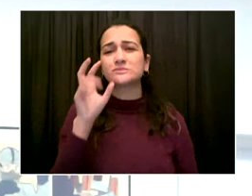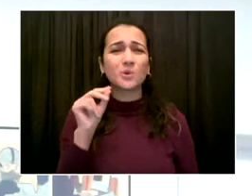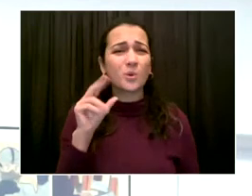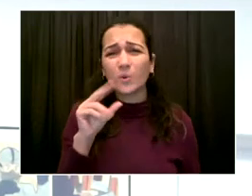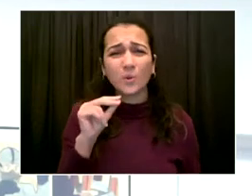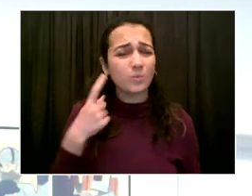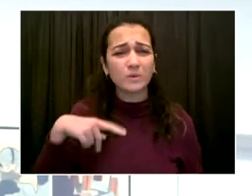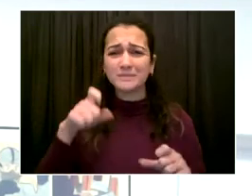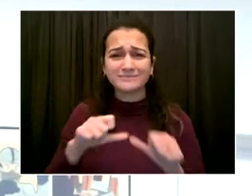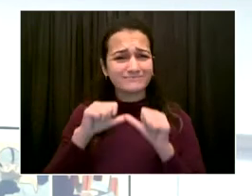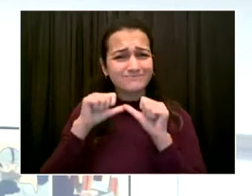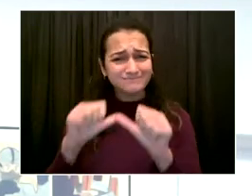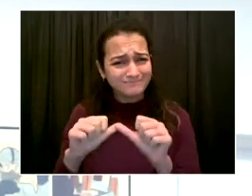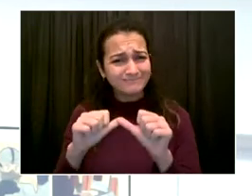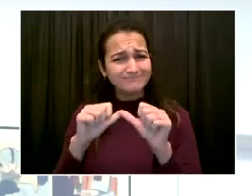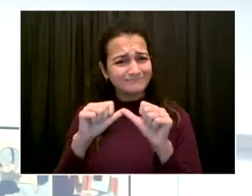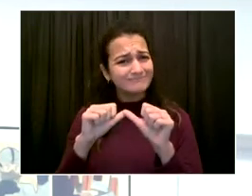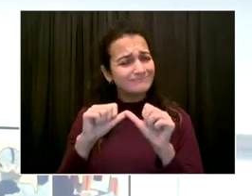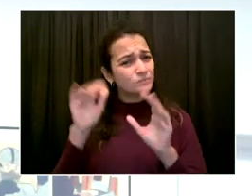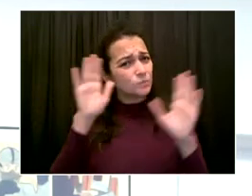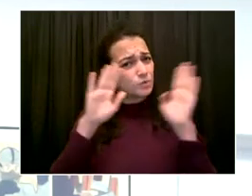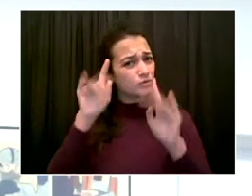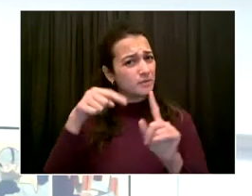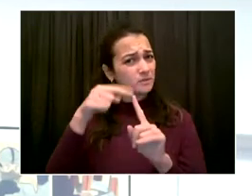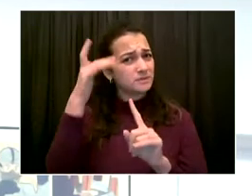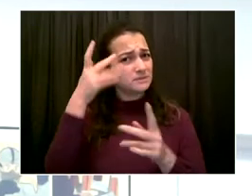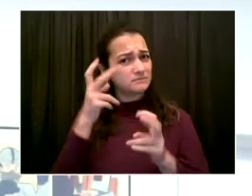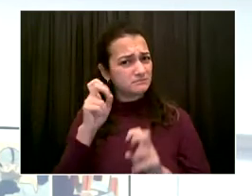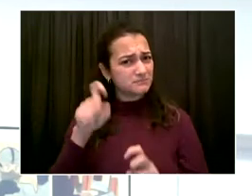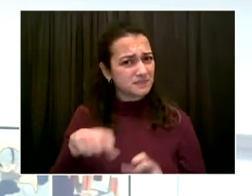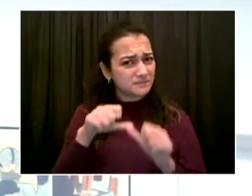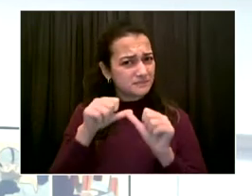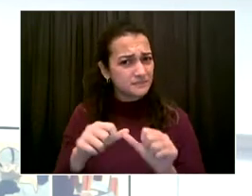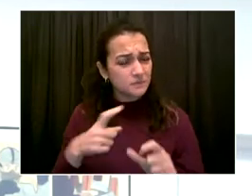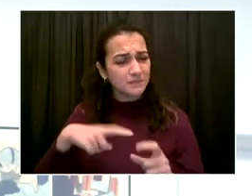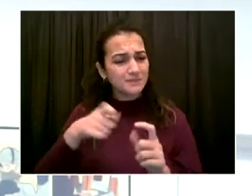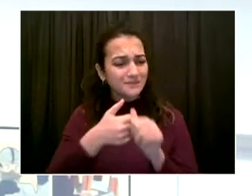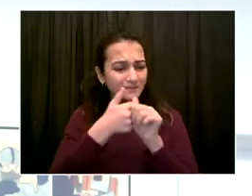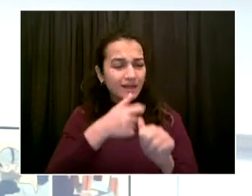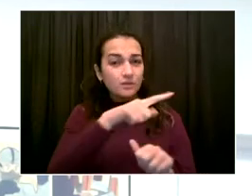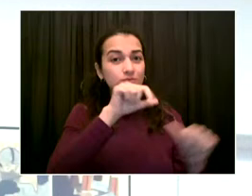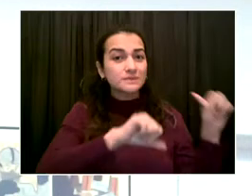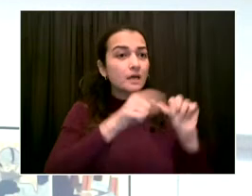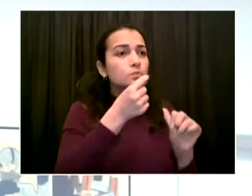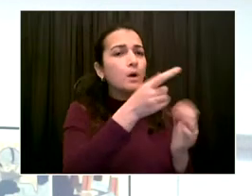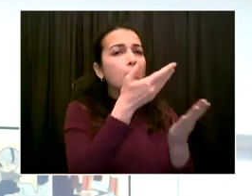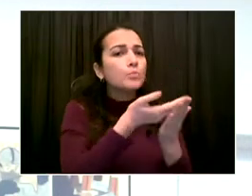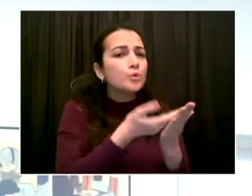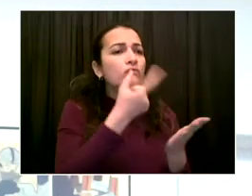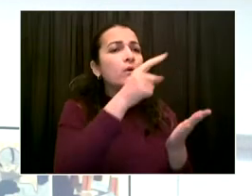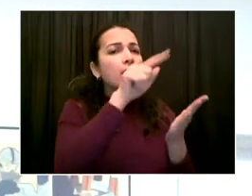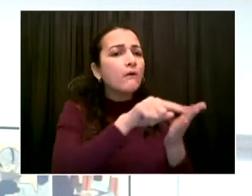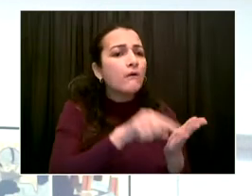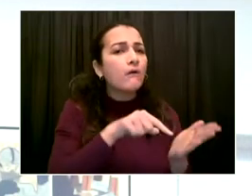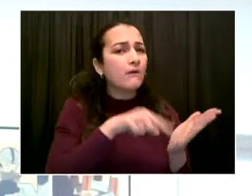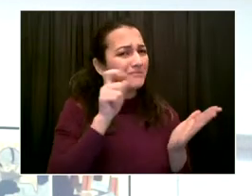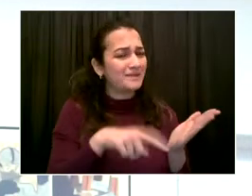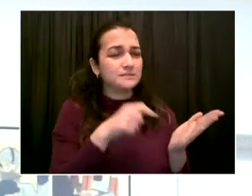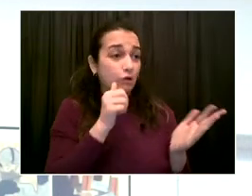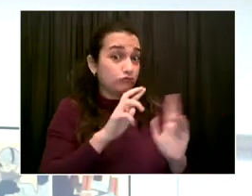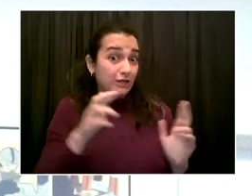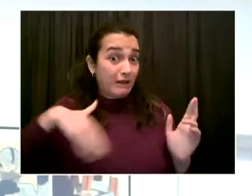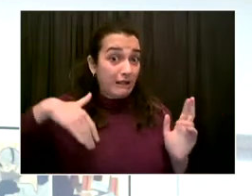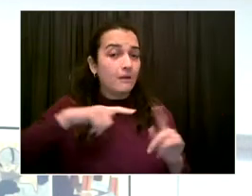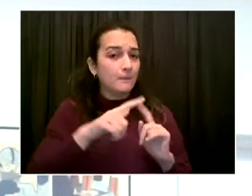as science sorts itself out, you know, for us to understand these key questions around transmissibility, severity and